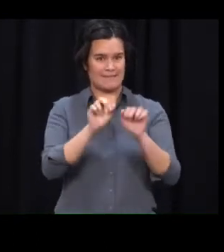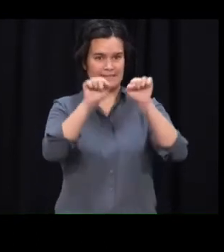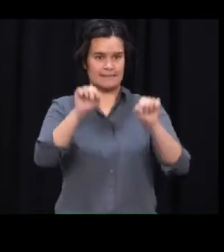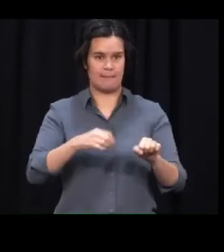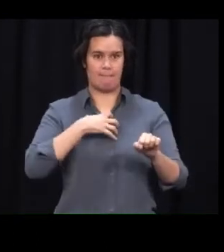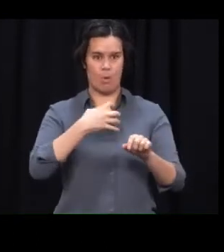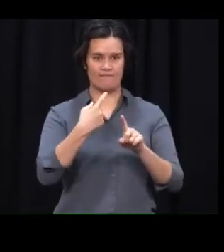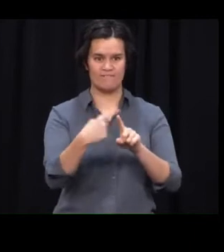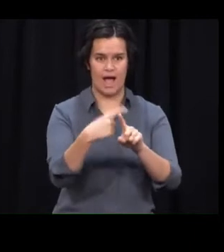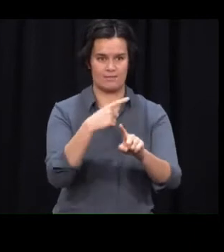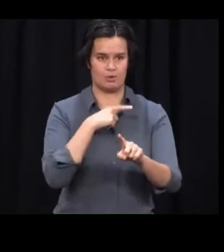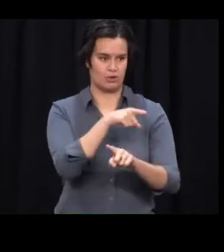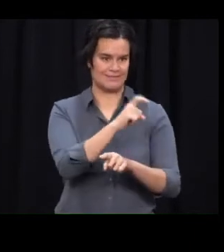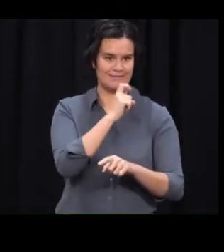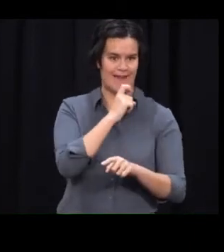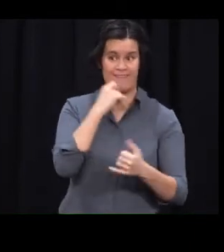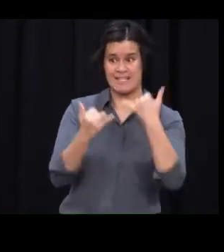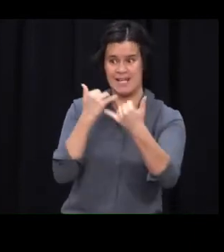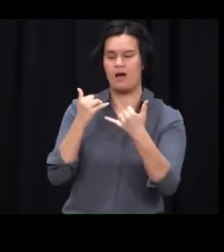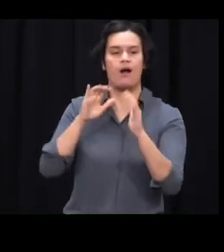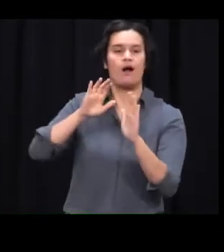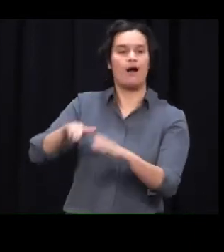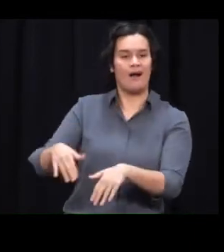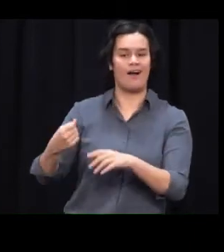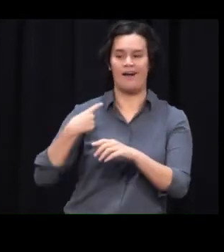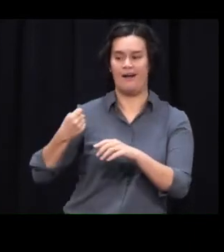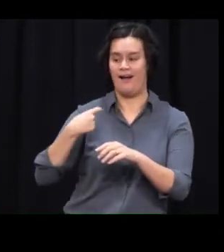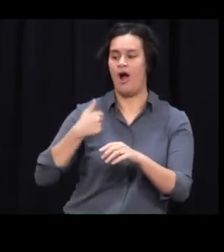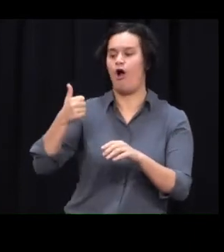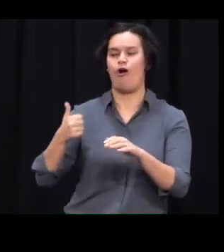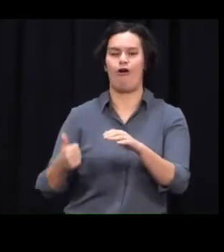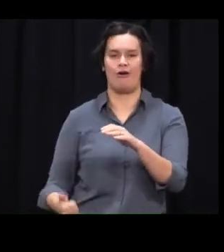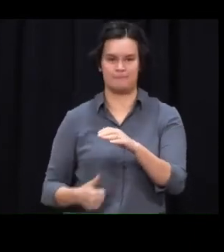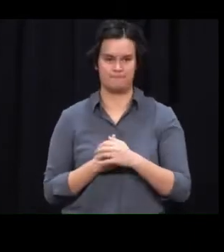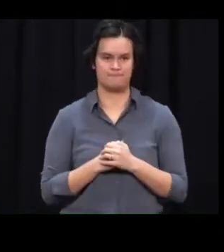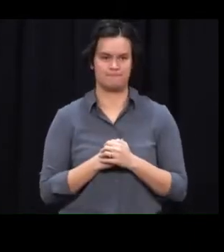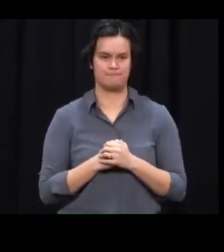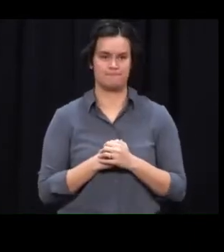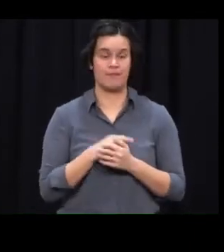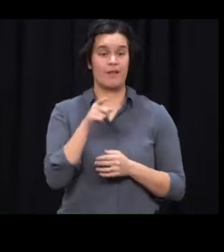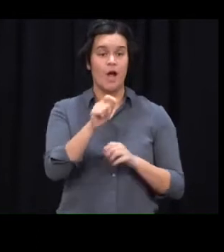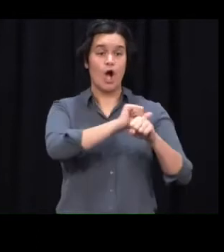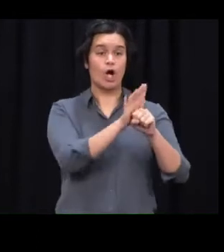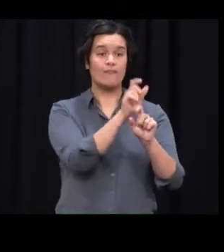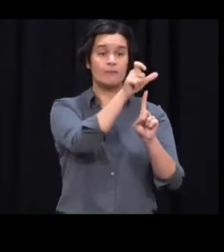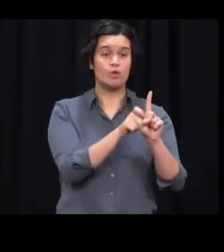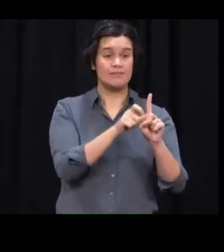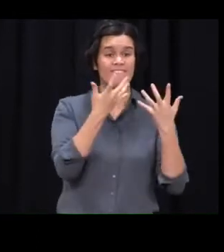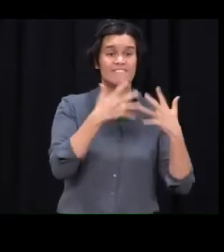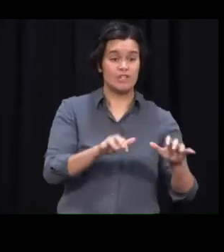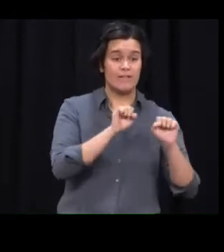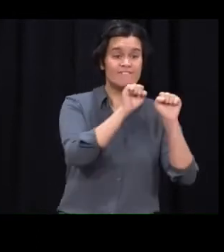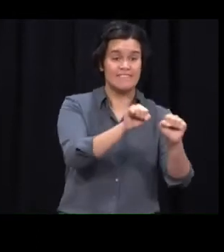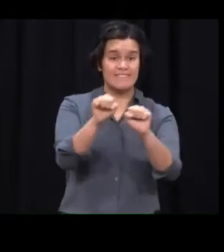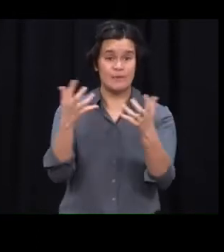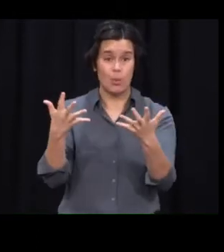of interest from today, new locations of interest will be published every two hours. If there is a significant or urgent location of interest, that